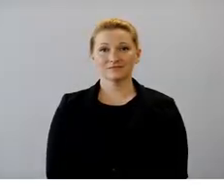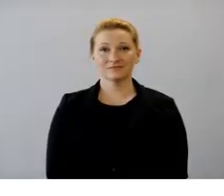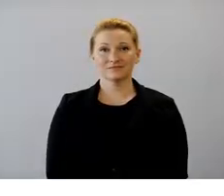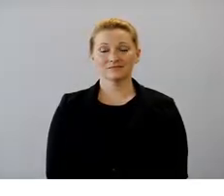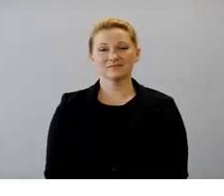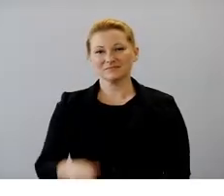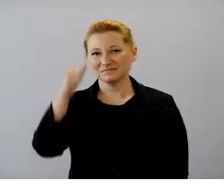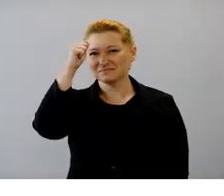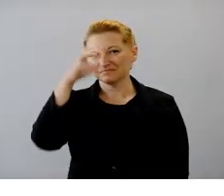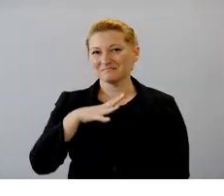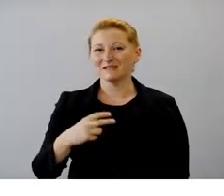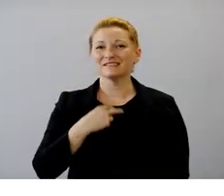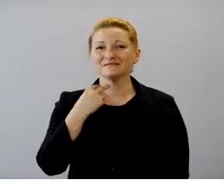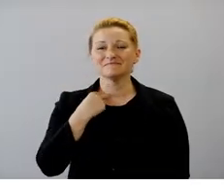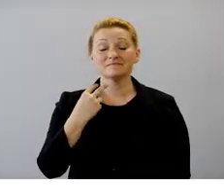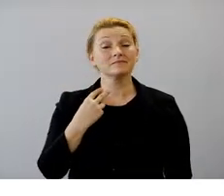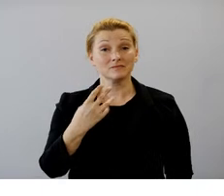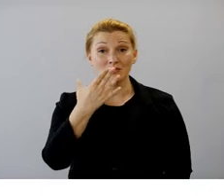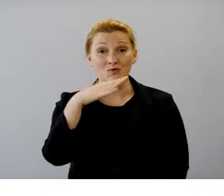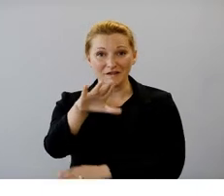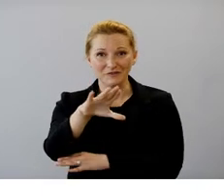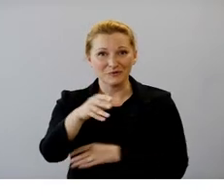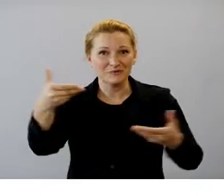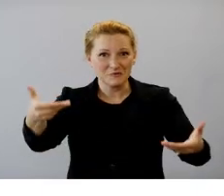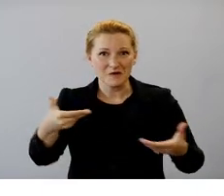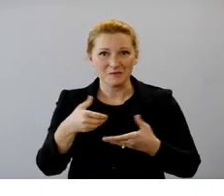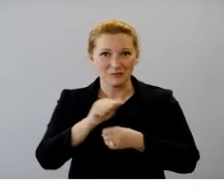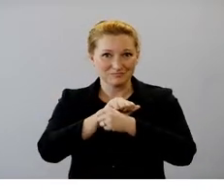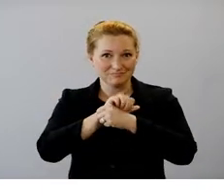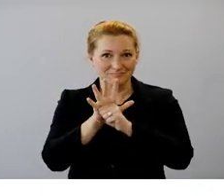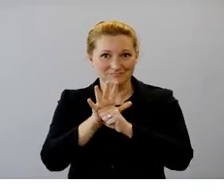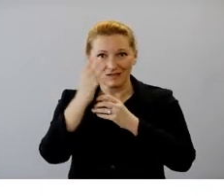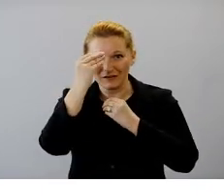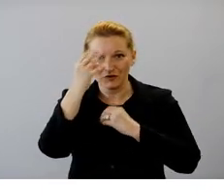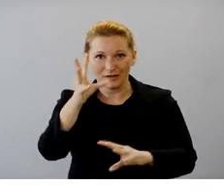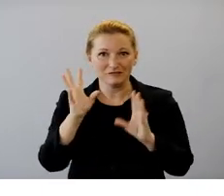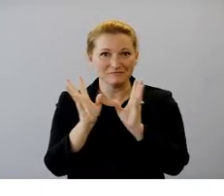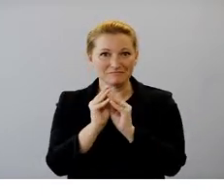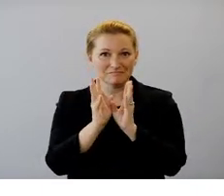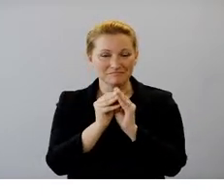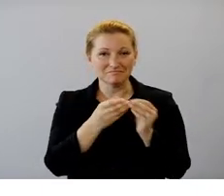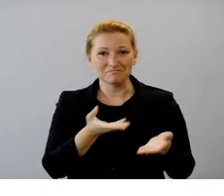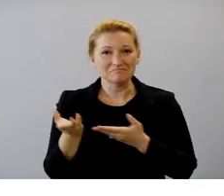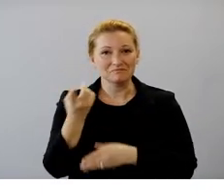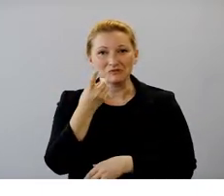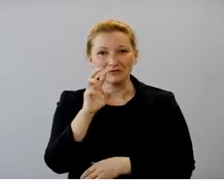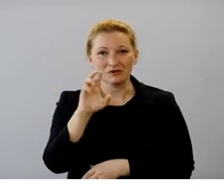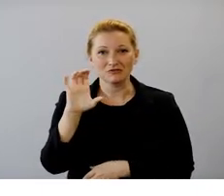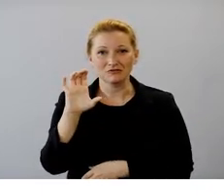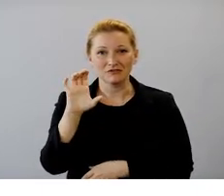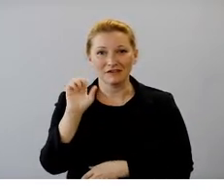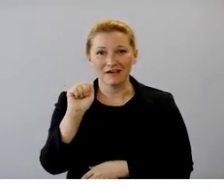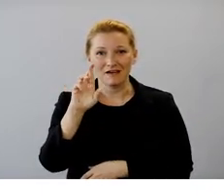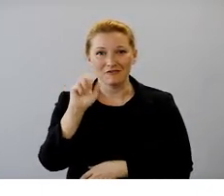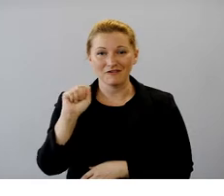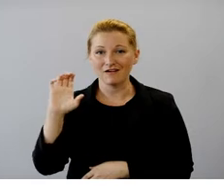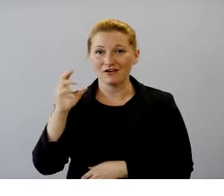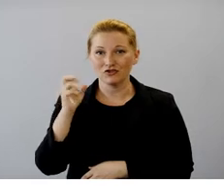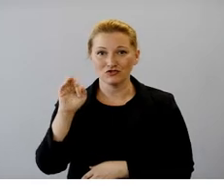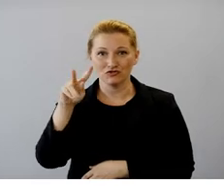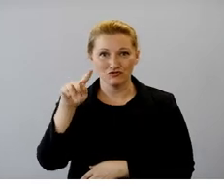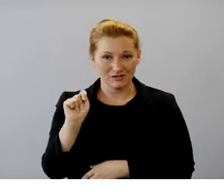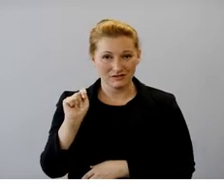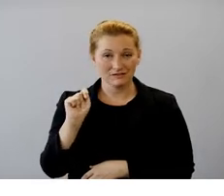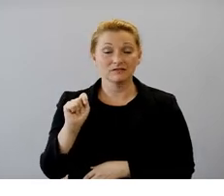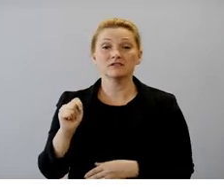Good afternoon. Welcome to our COVID-19 information session with Dr. Kara Christ. As a reminder, this session is on the record.